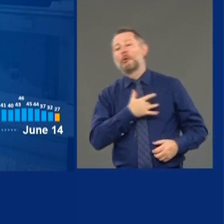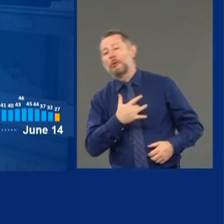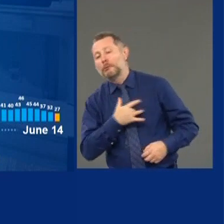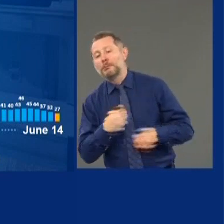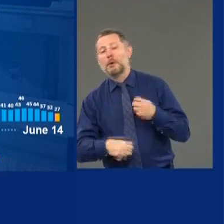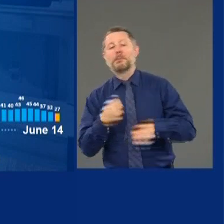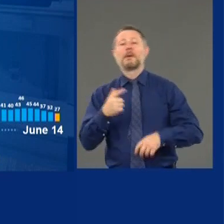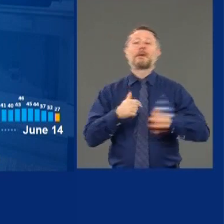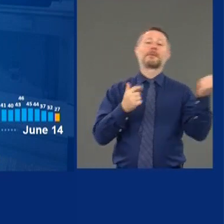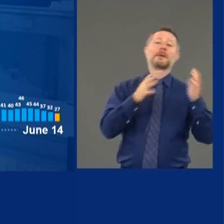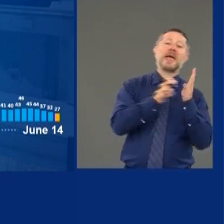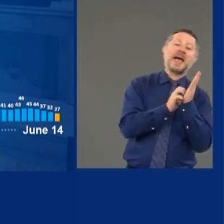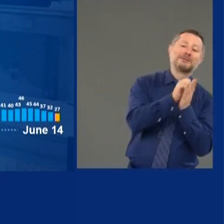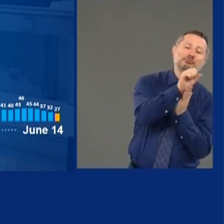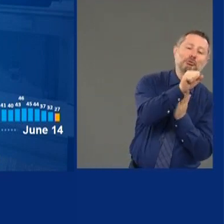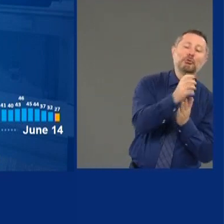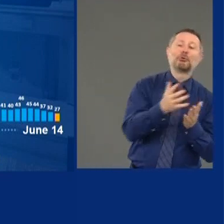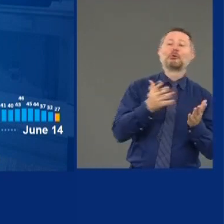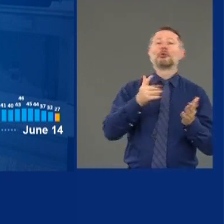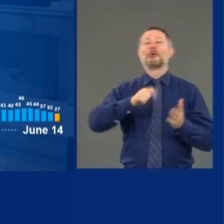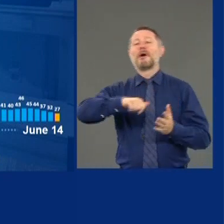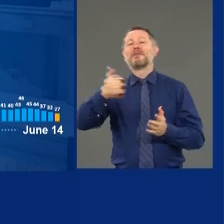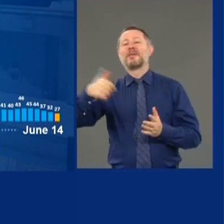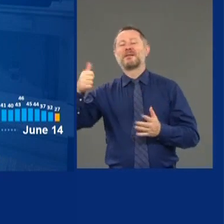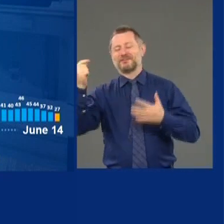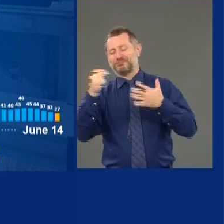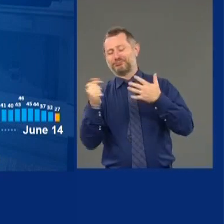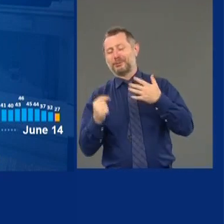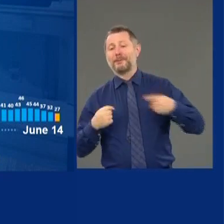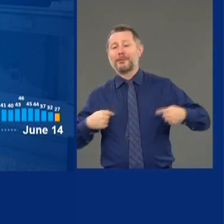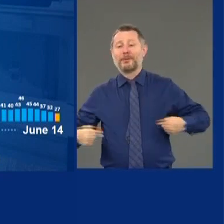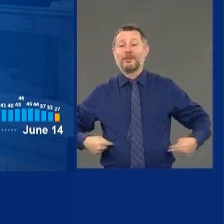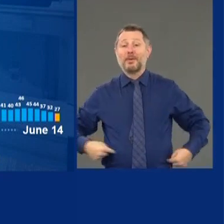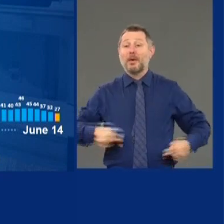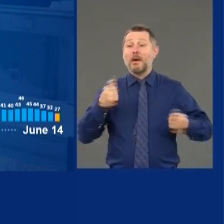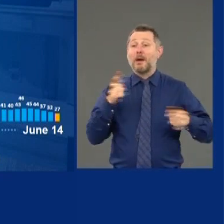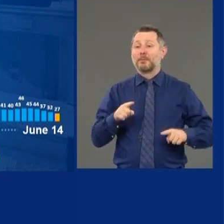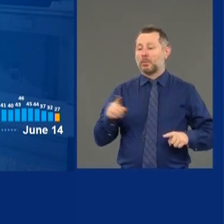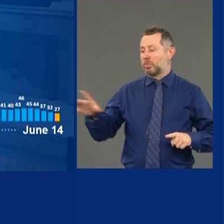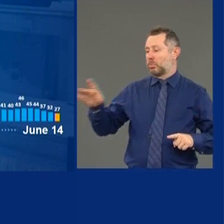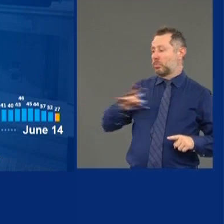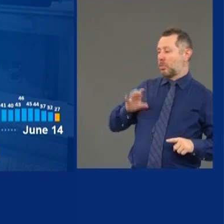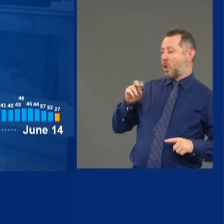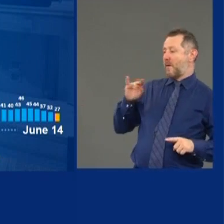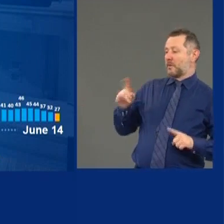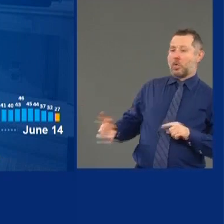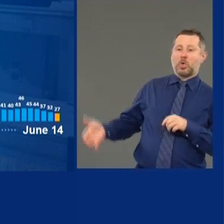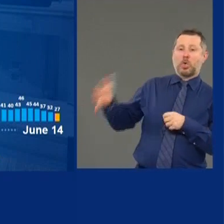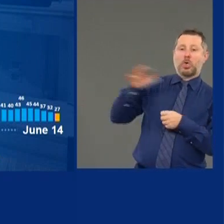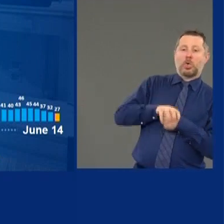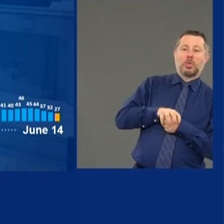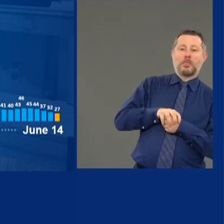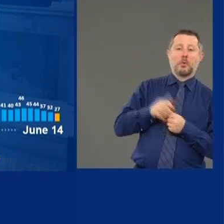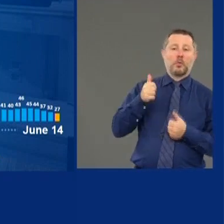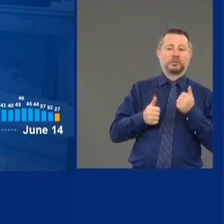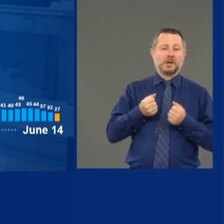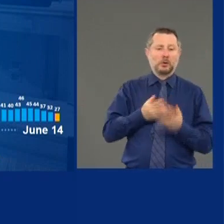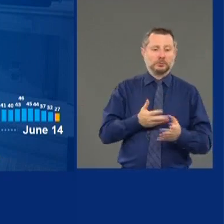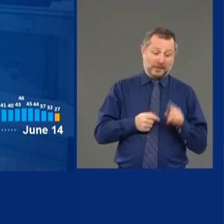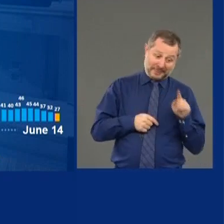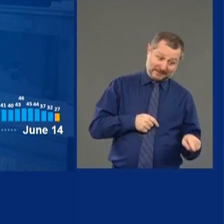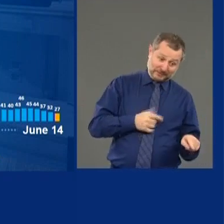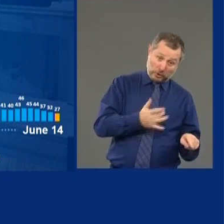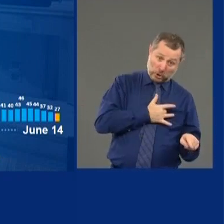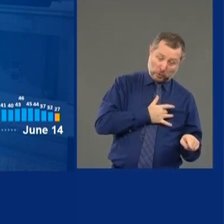battling cancer. They're battling another disease. And they contract COVID. But this